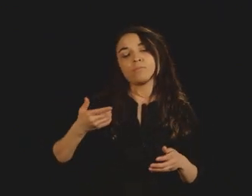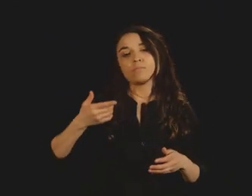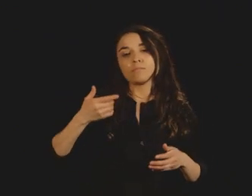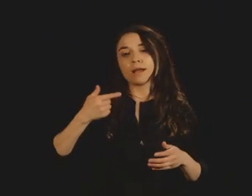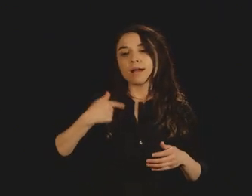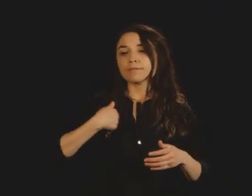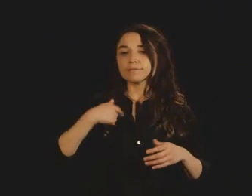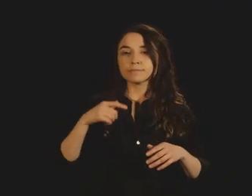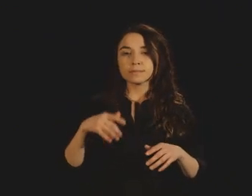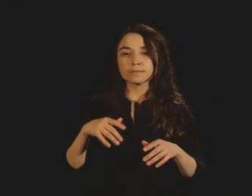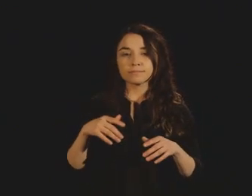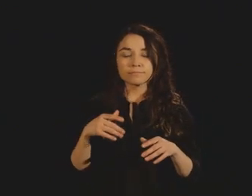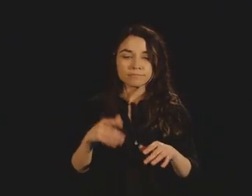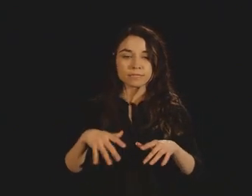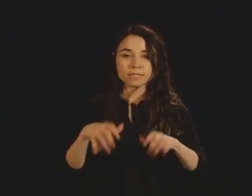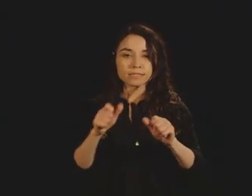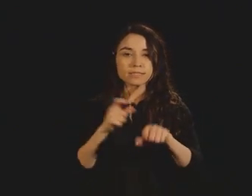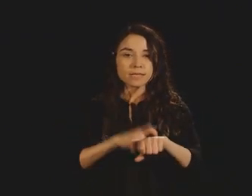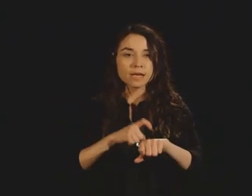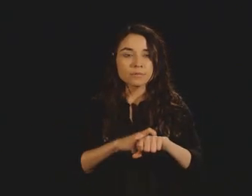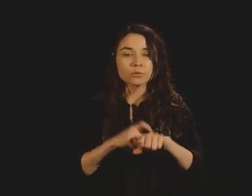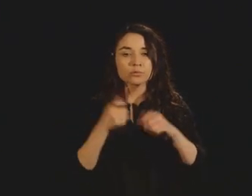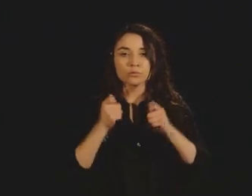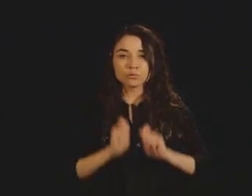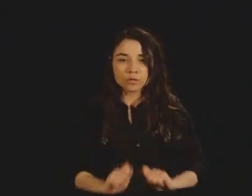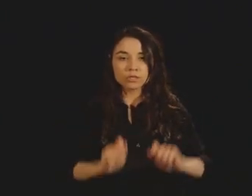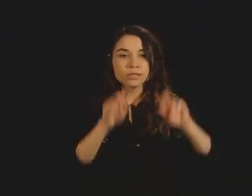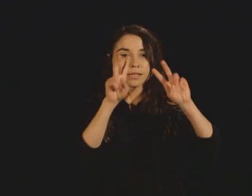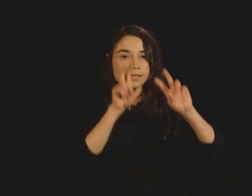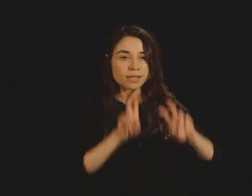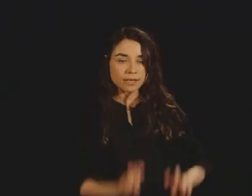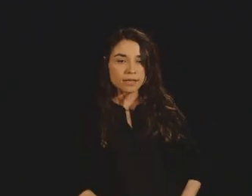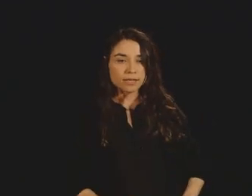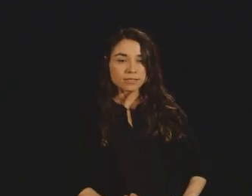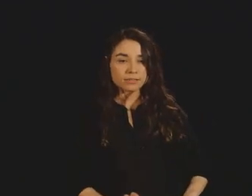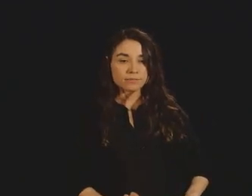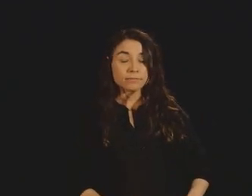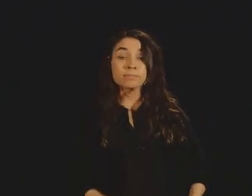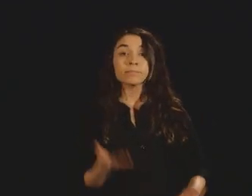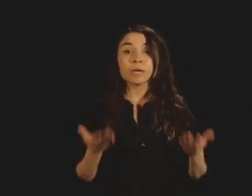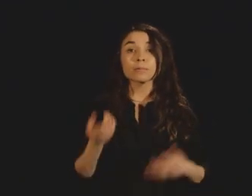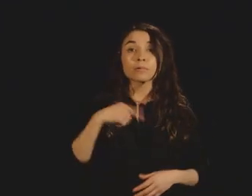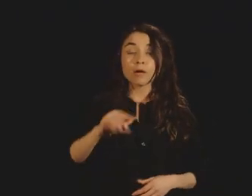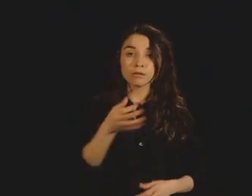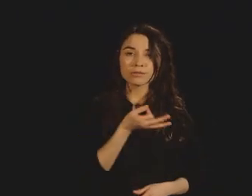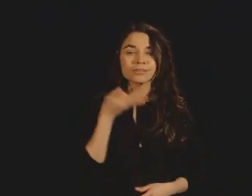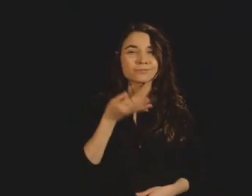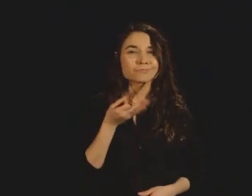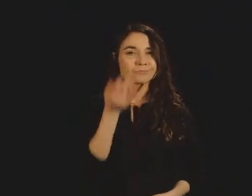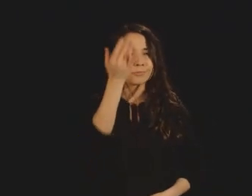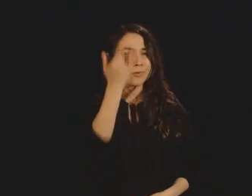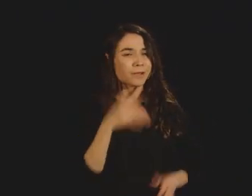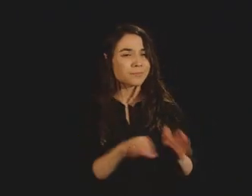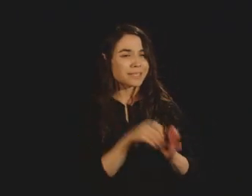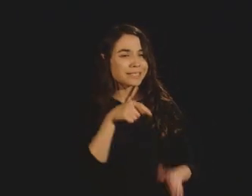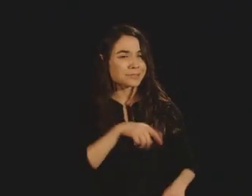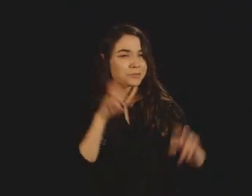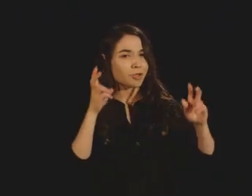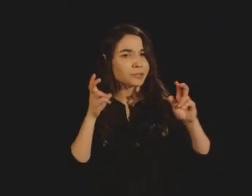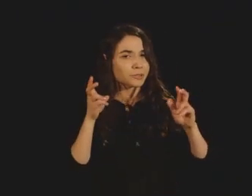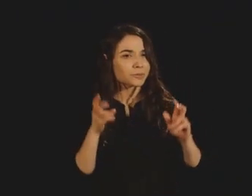And so you might ask, why, with all the possibilities of things to study in the world, why choose that? Well, a couple of reasons.